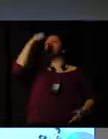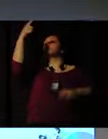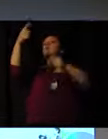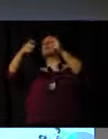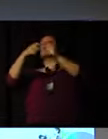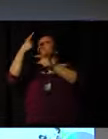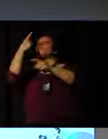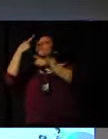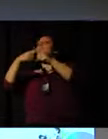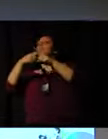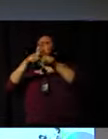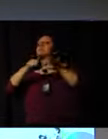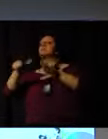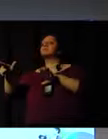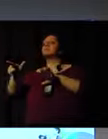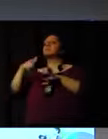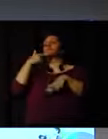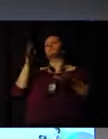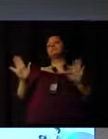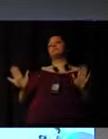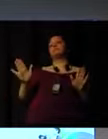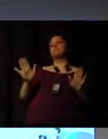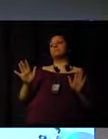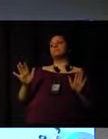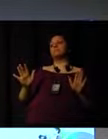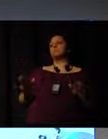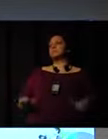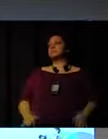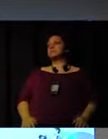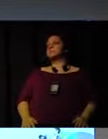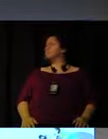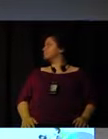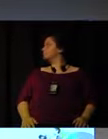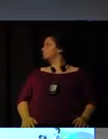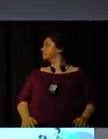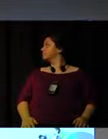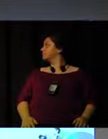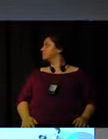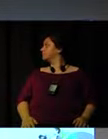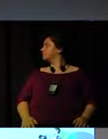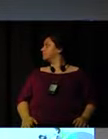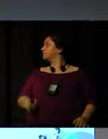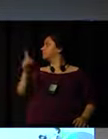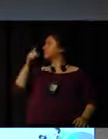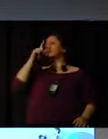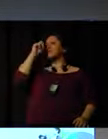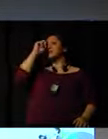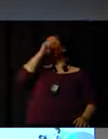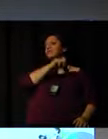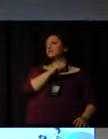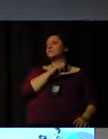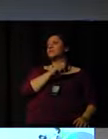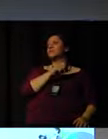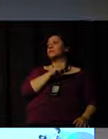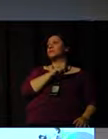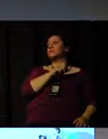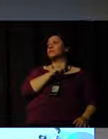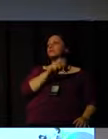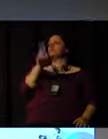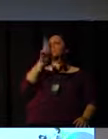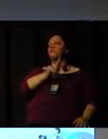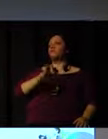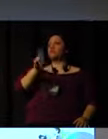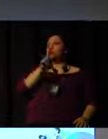Somebody else is just once a week. The interpretation is difficult to